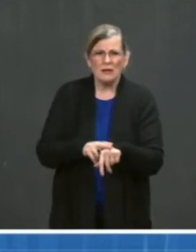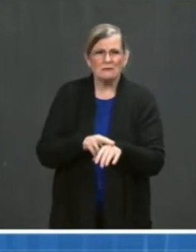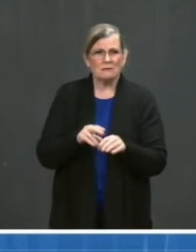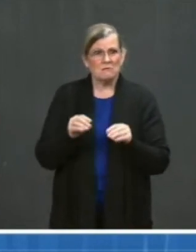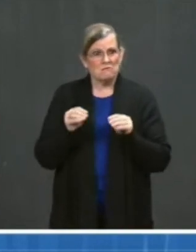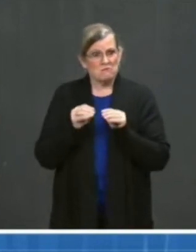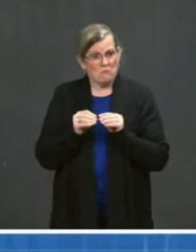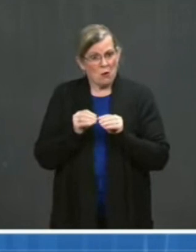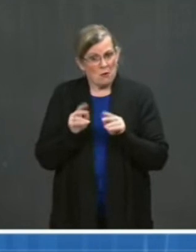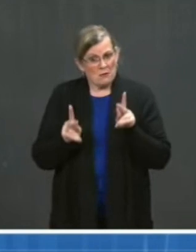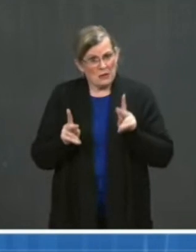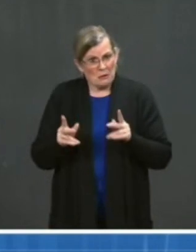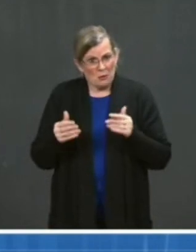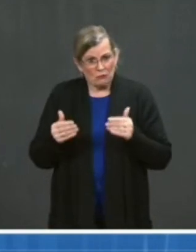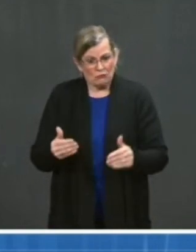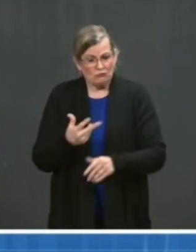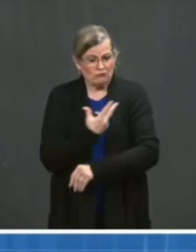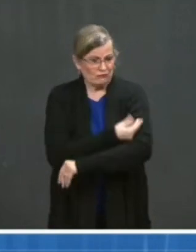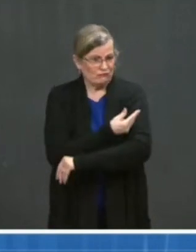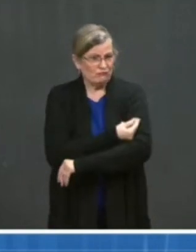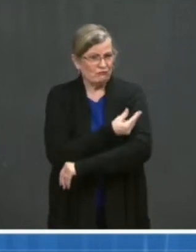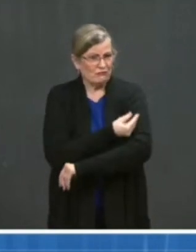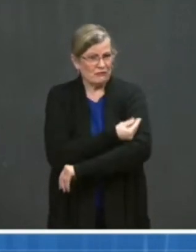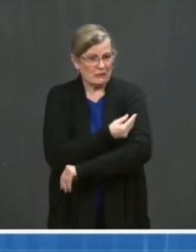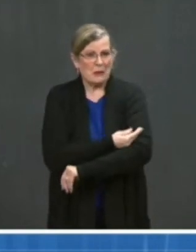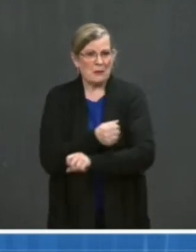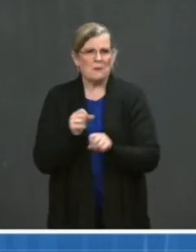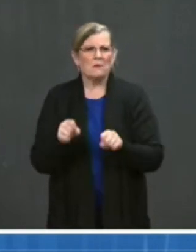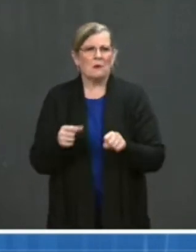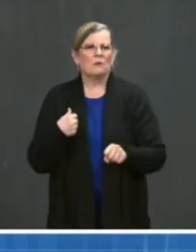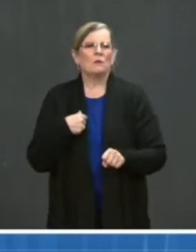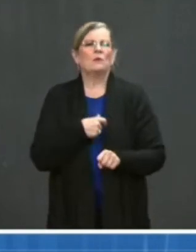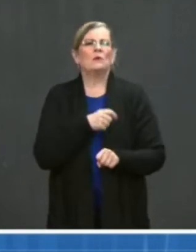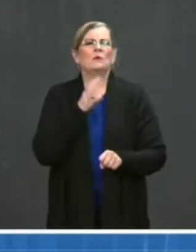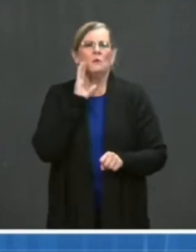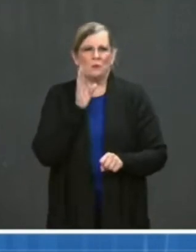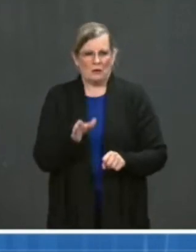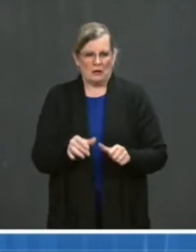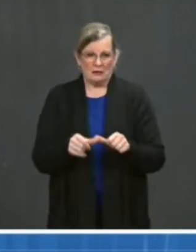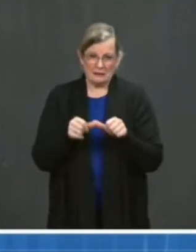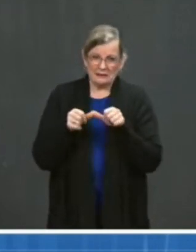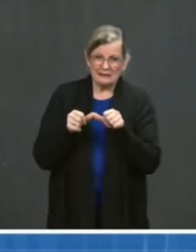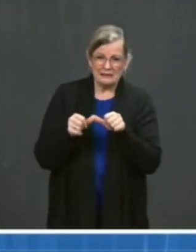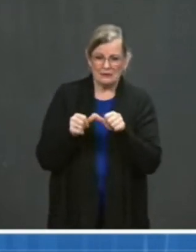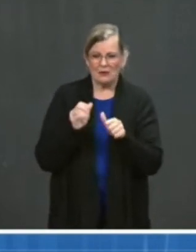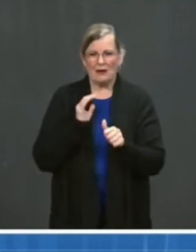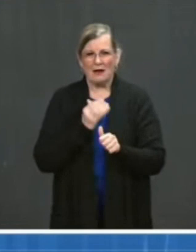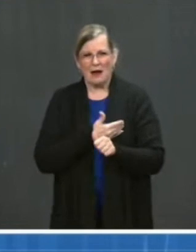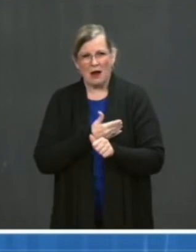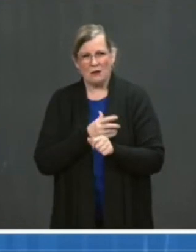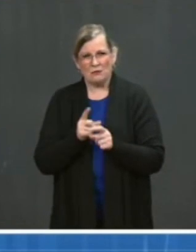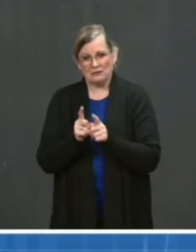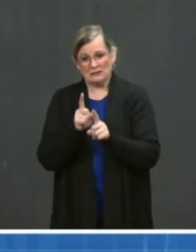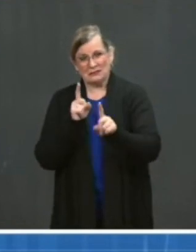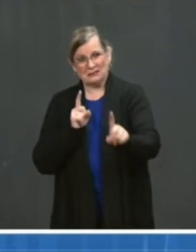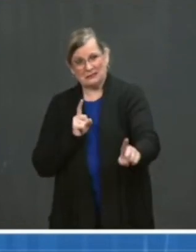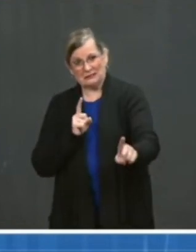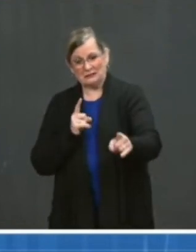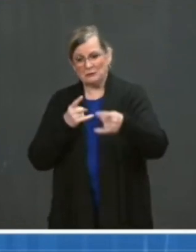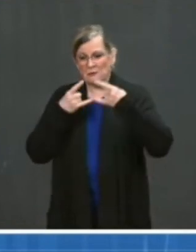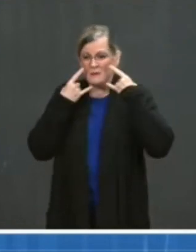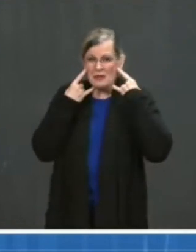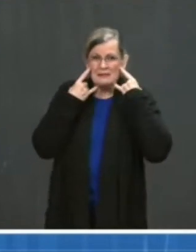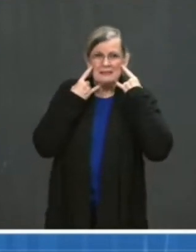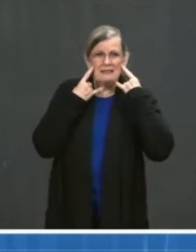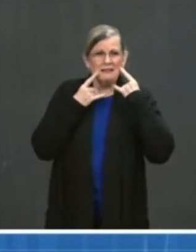as possible and taking prevention measures to stop the spread of COVID-19 is the path out of this pandemic and back